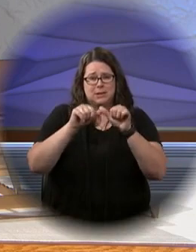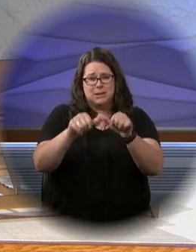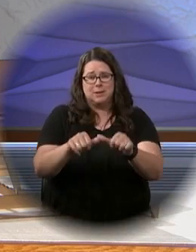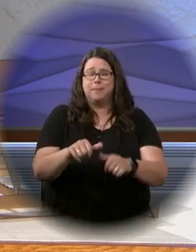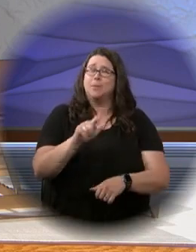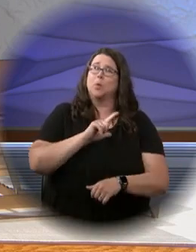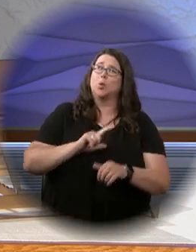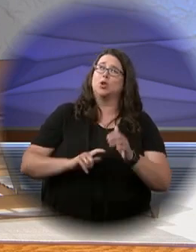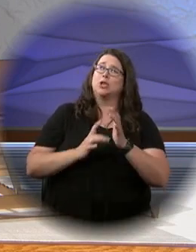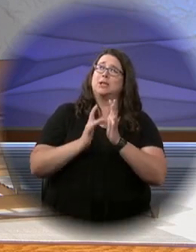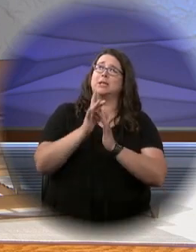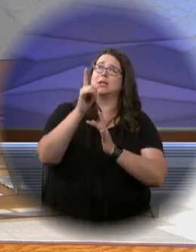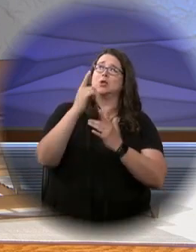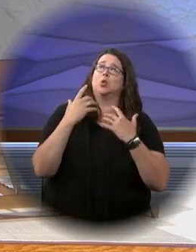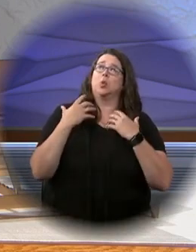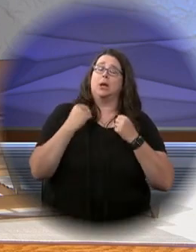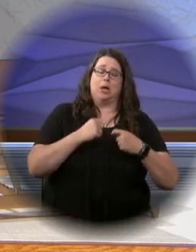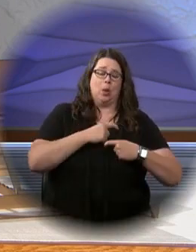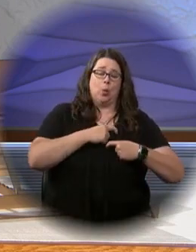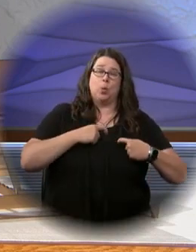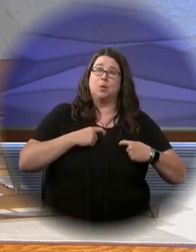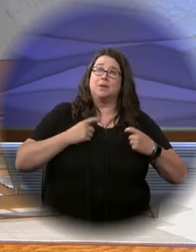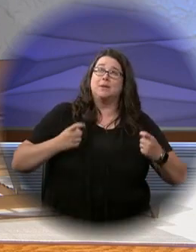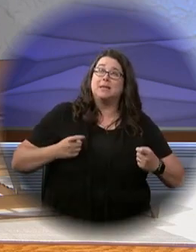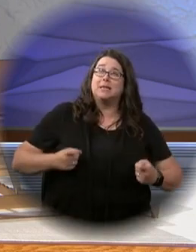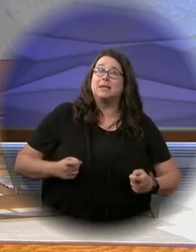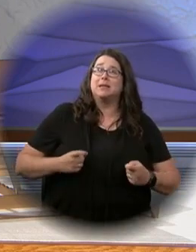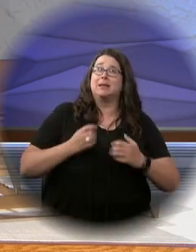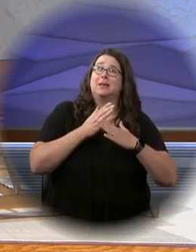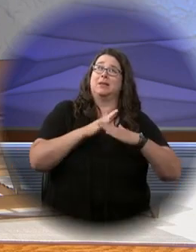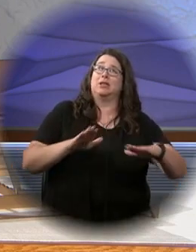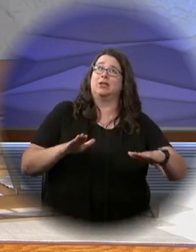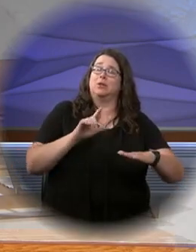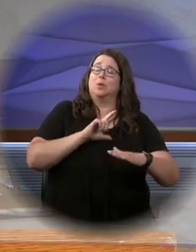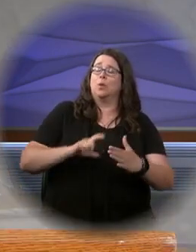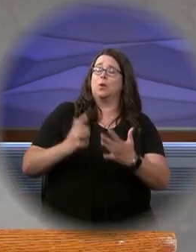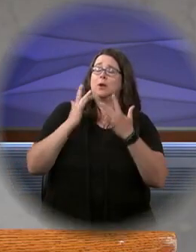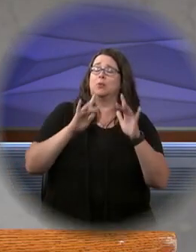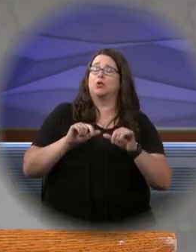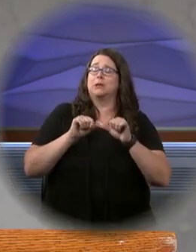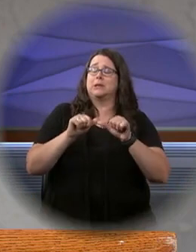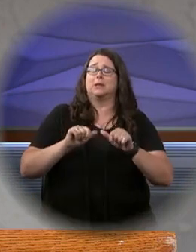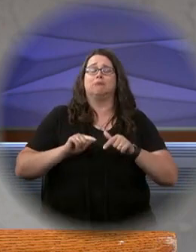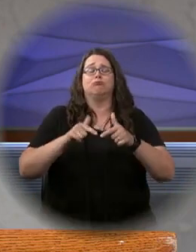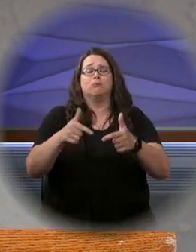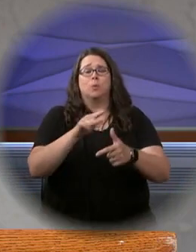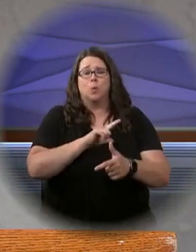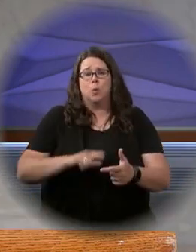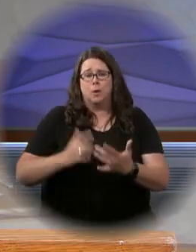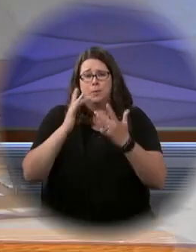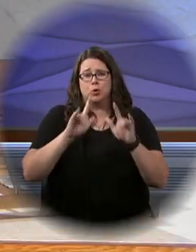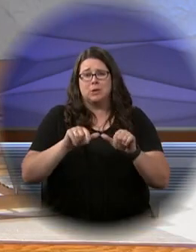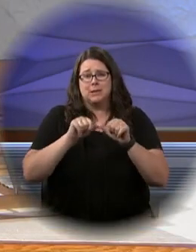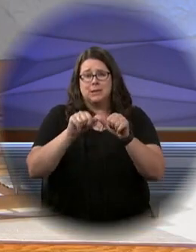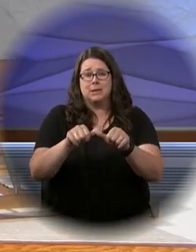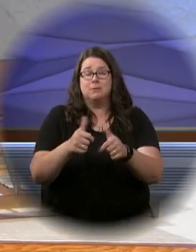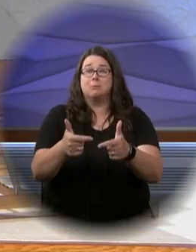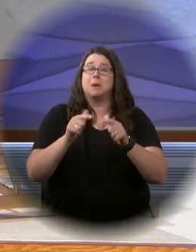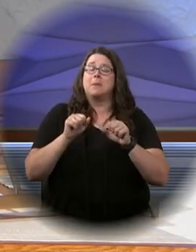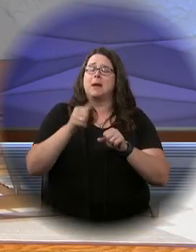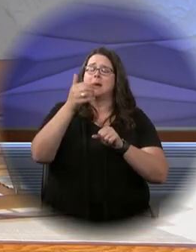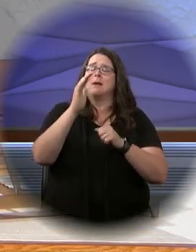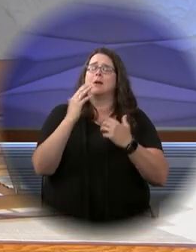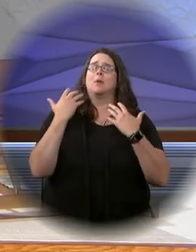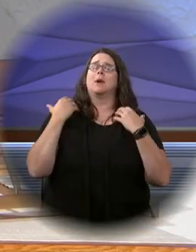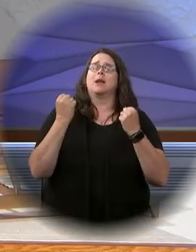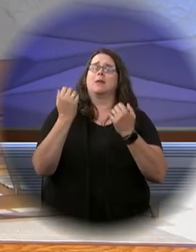Lord Jesus, you heal the wounds of sin and division. Lord, have mercy. Lord, have mercy. May Almighty God have mercy